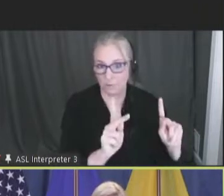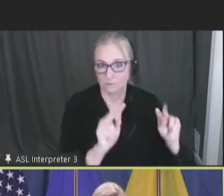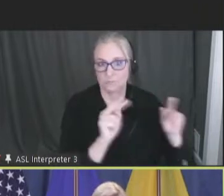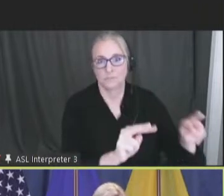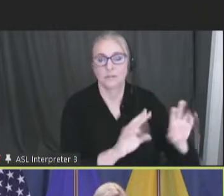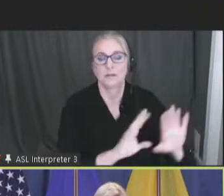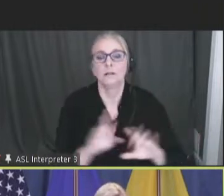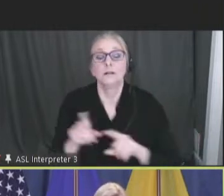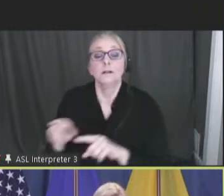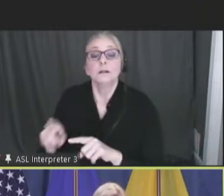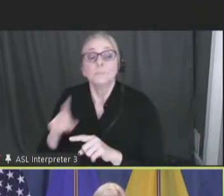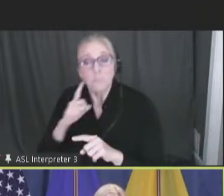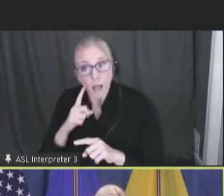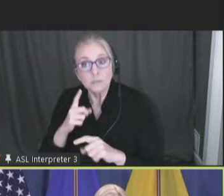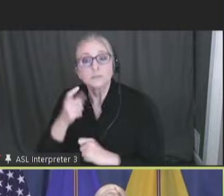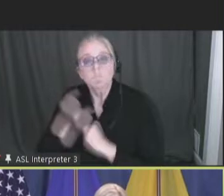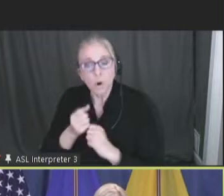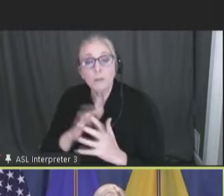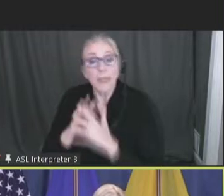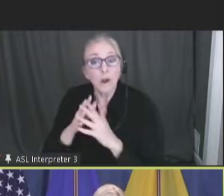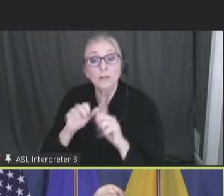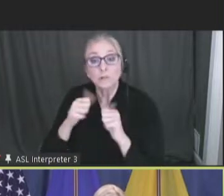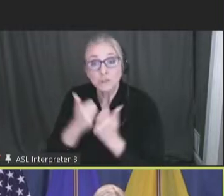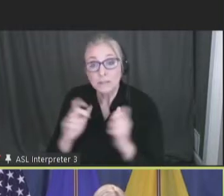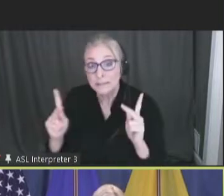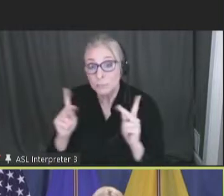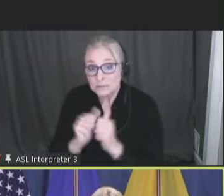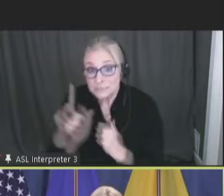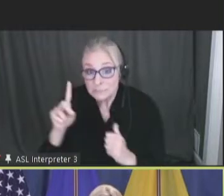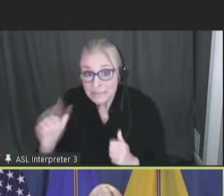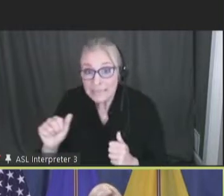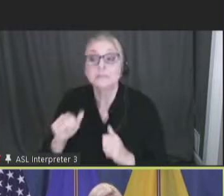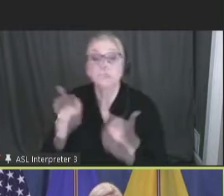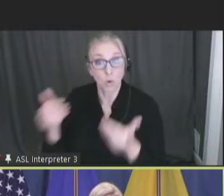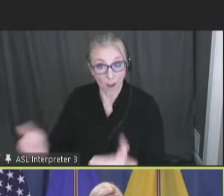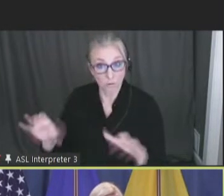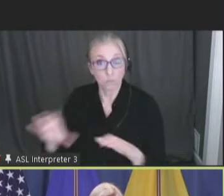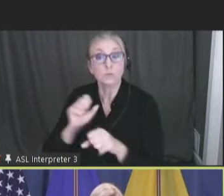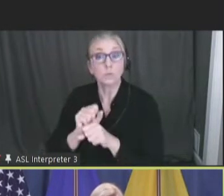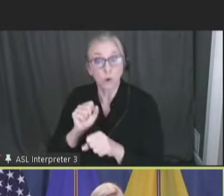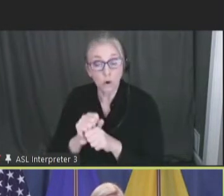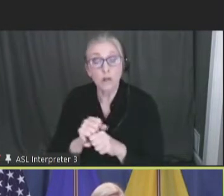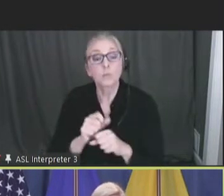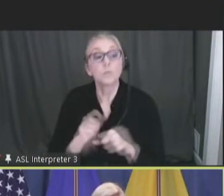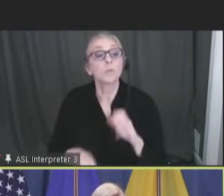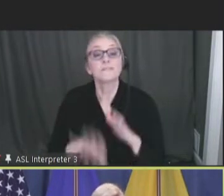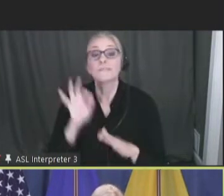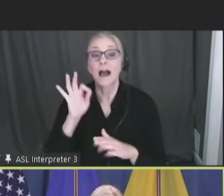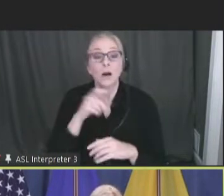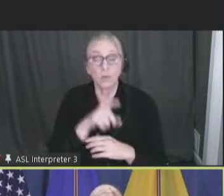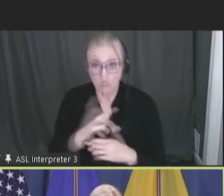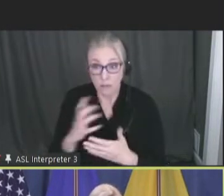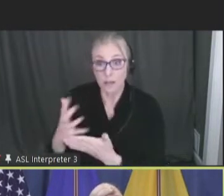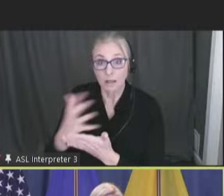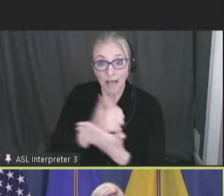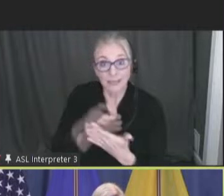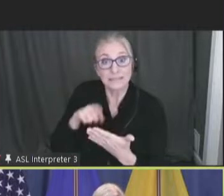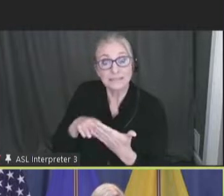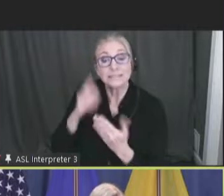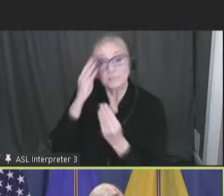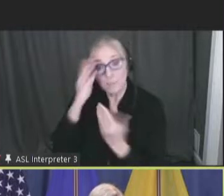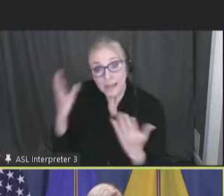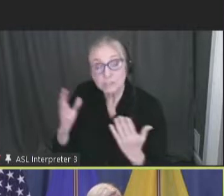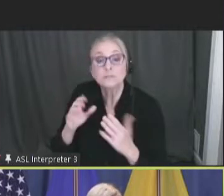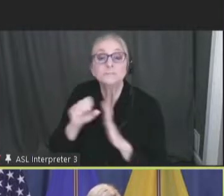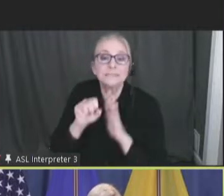We got support from the American Association of people with disabilities to do this work. And what we did is we collected data from state health